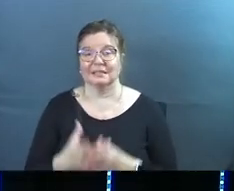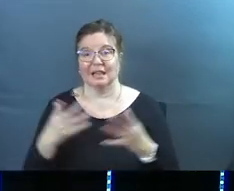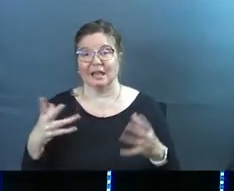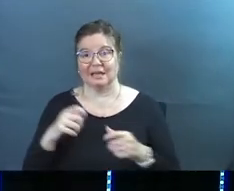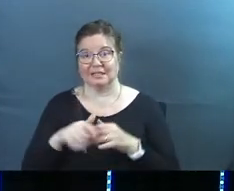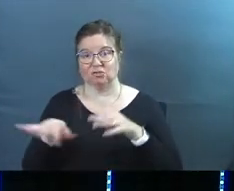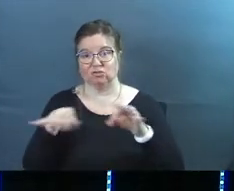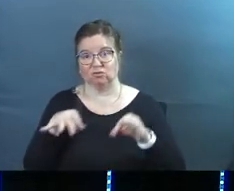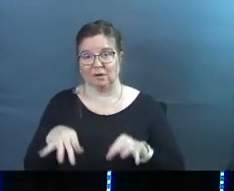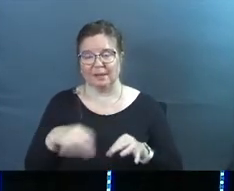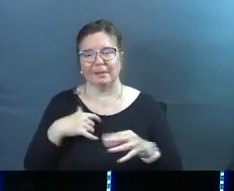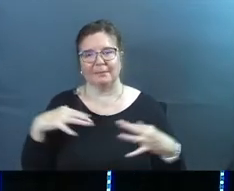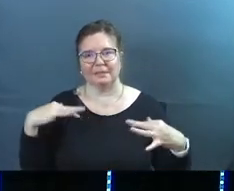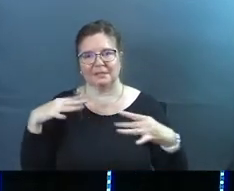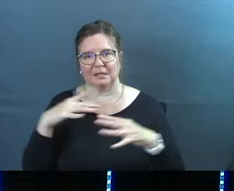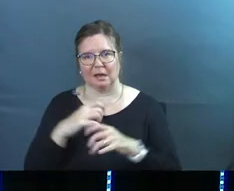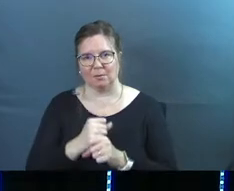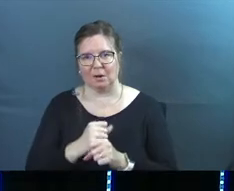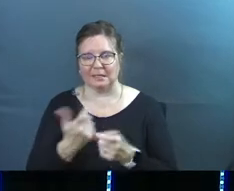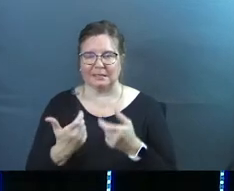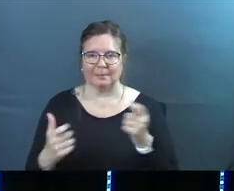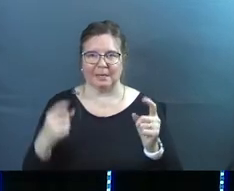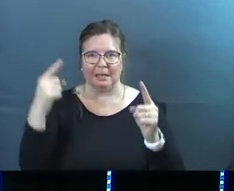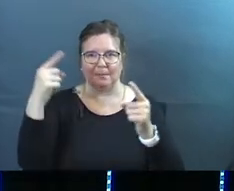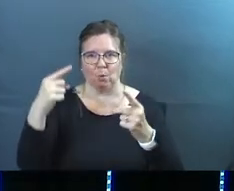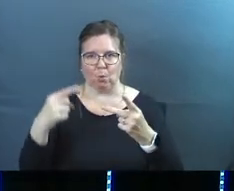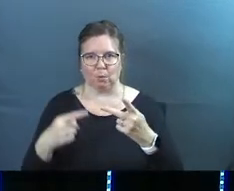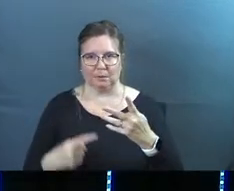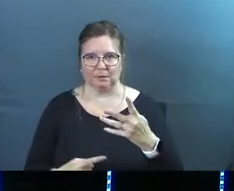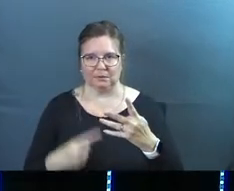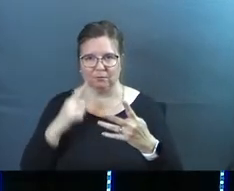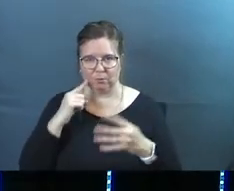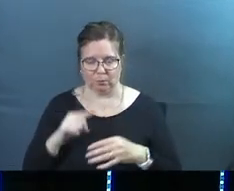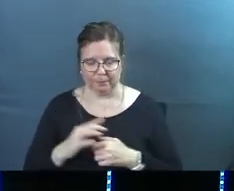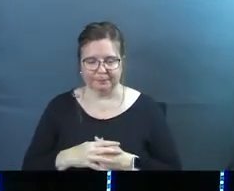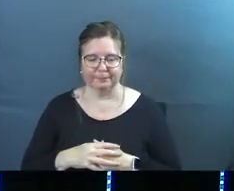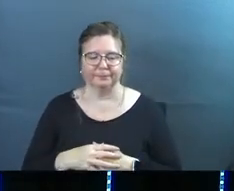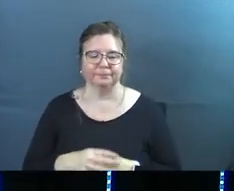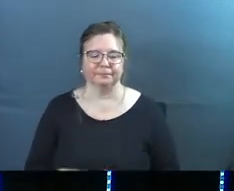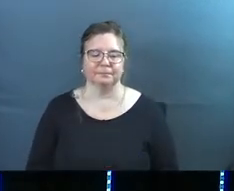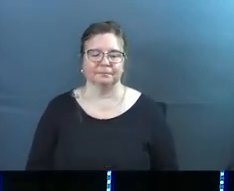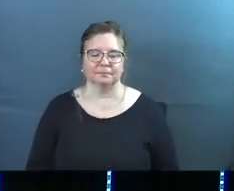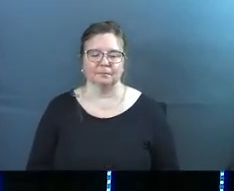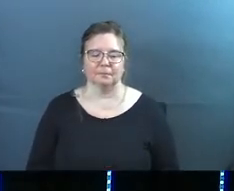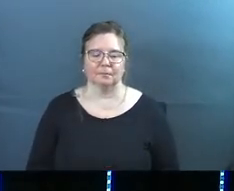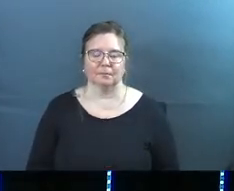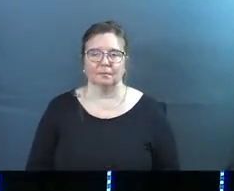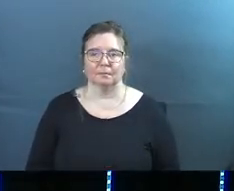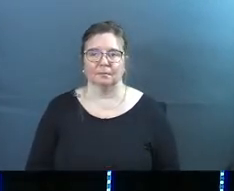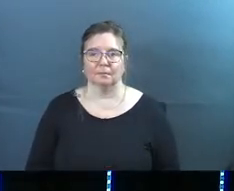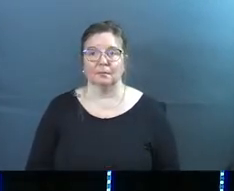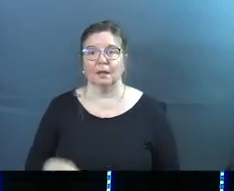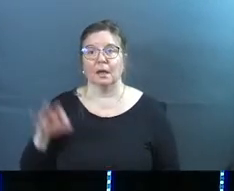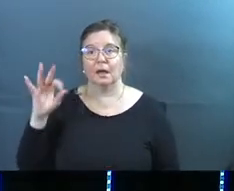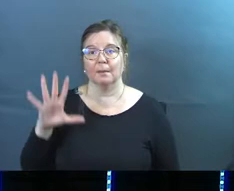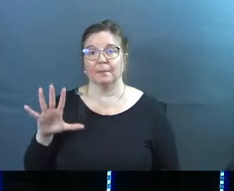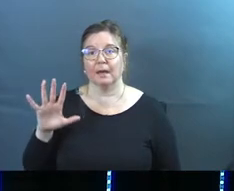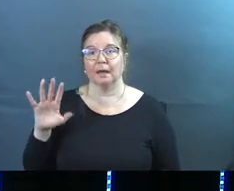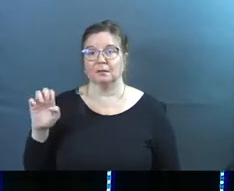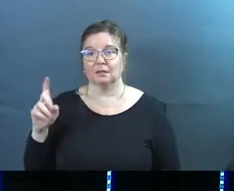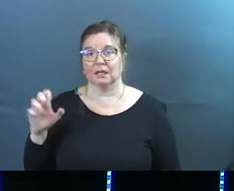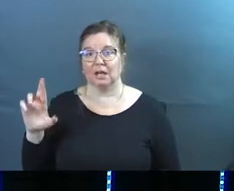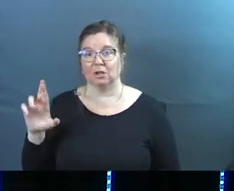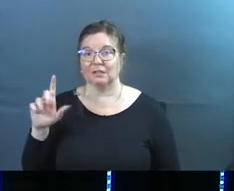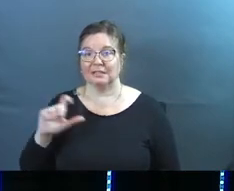lot that gets described there. Let me summarize the big points for you. A pastor or elder needs to have an